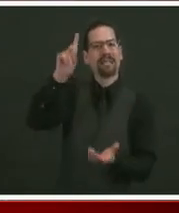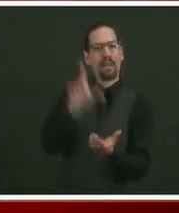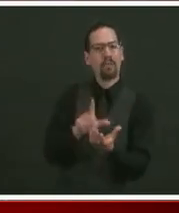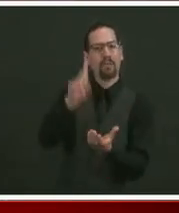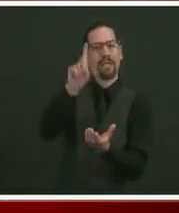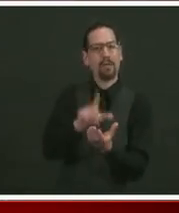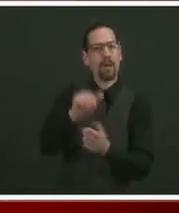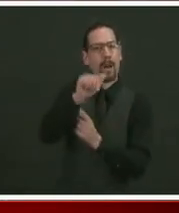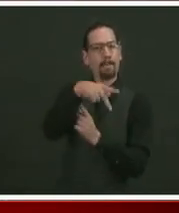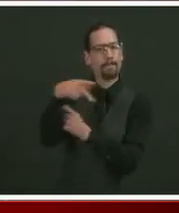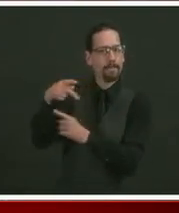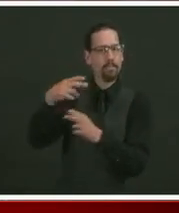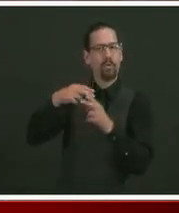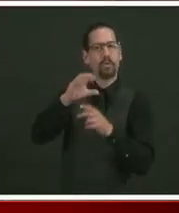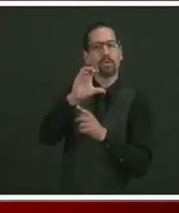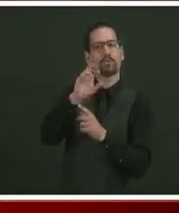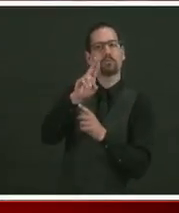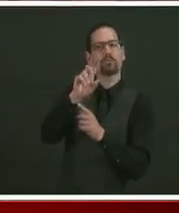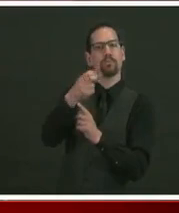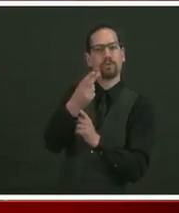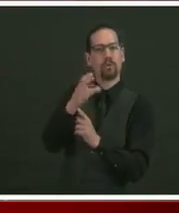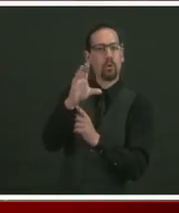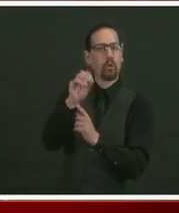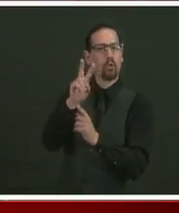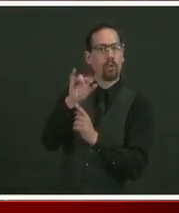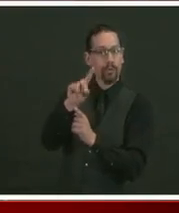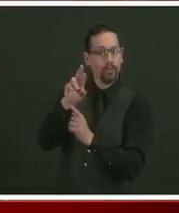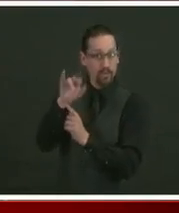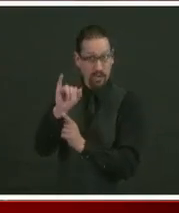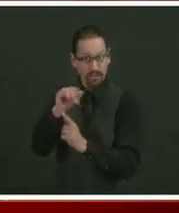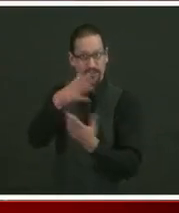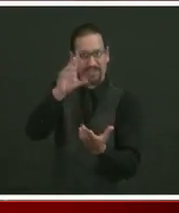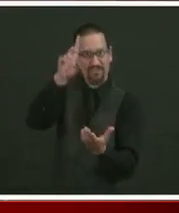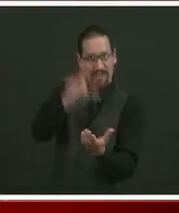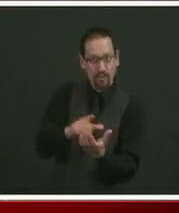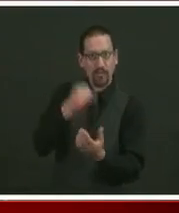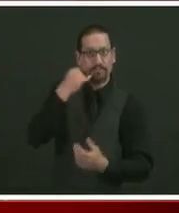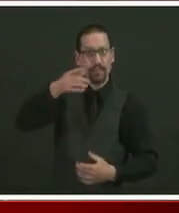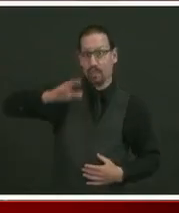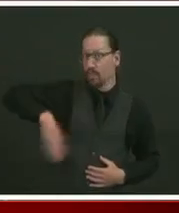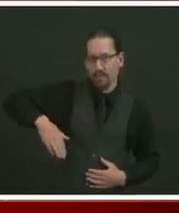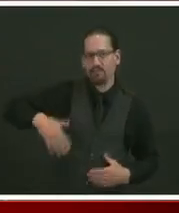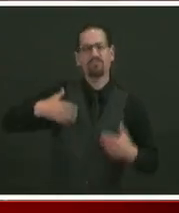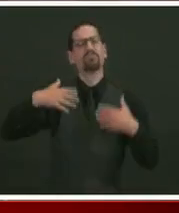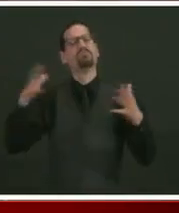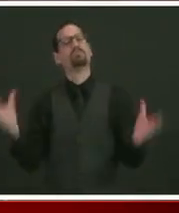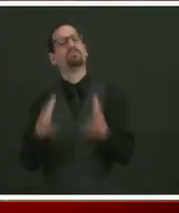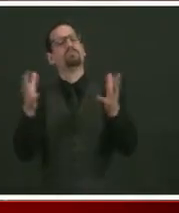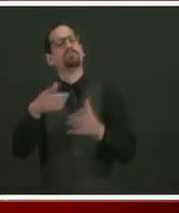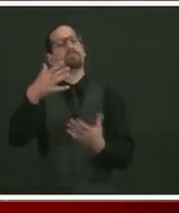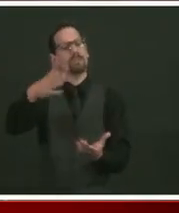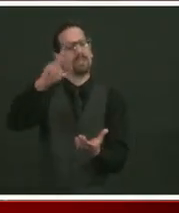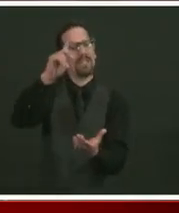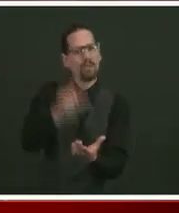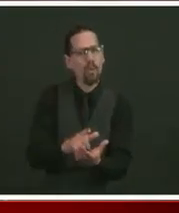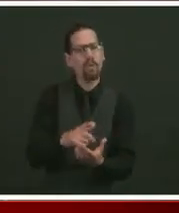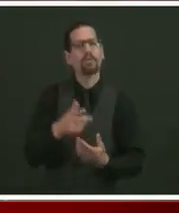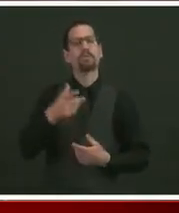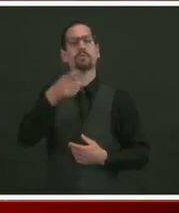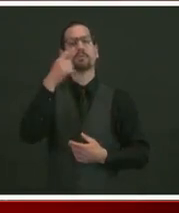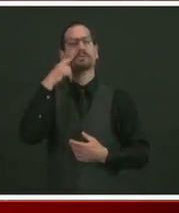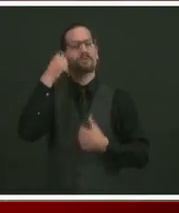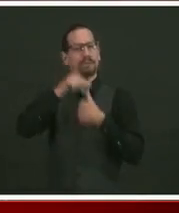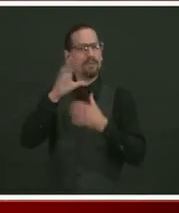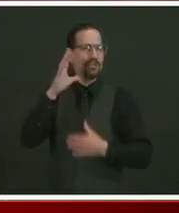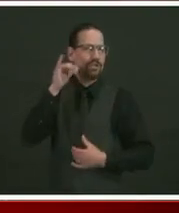it if you haven't. It takes a minute. I tried to explain why it's so important yesterday. If you're going to, if you get sick,